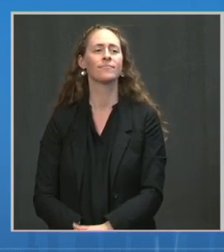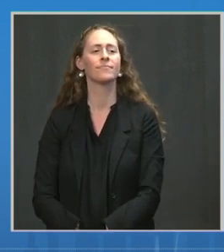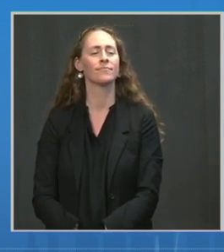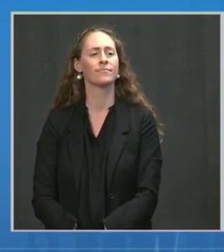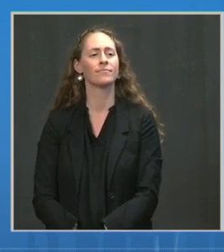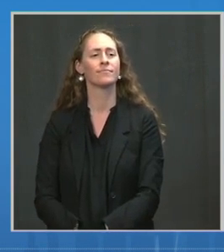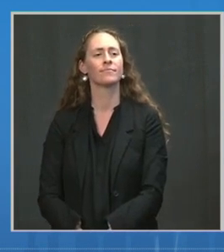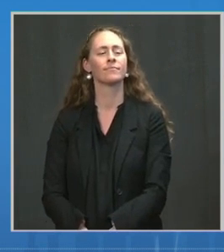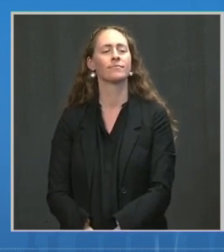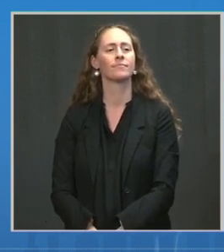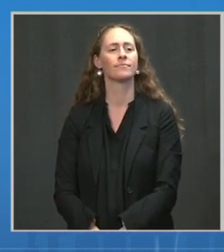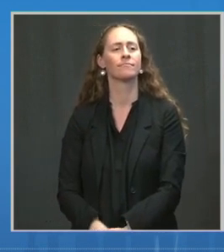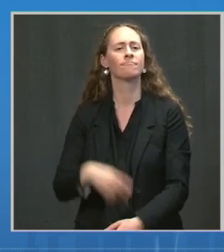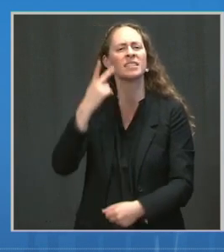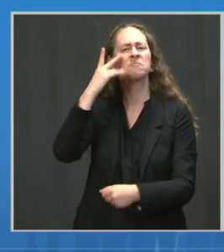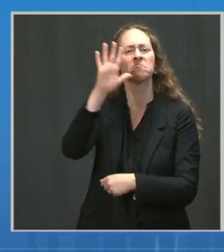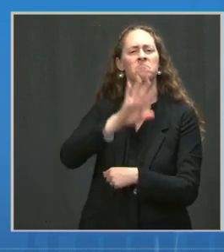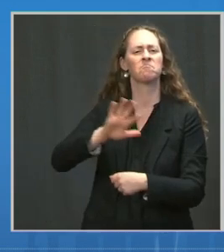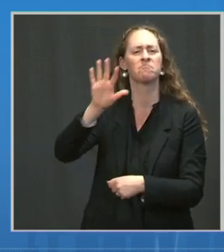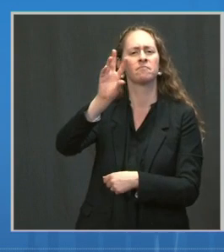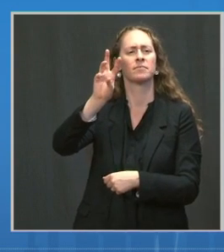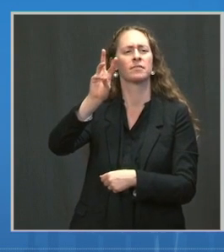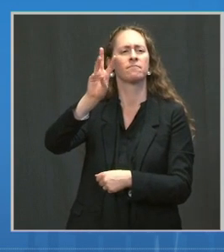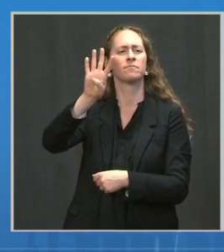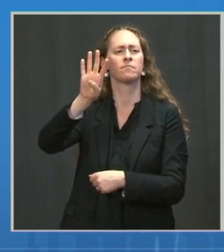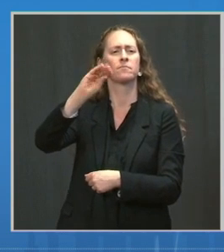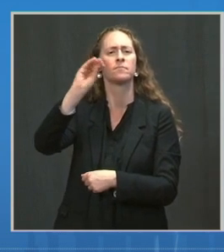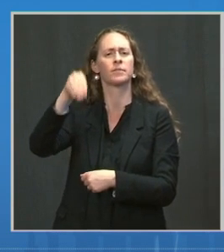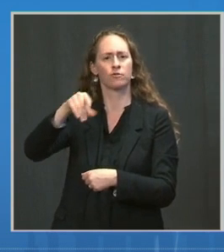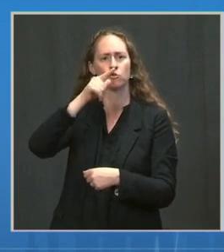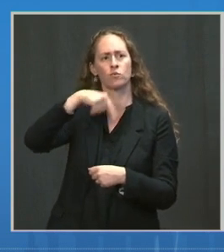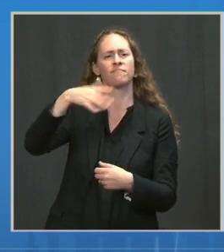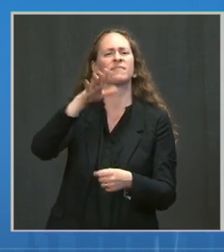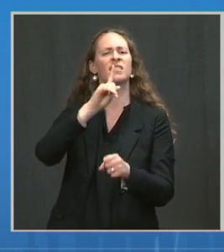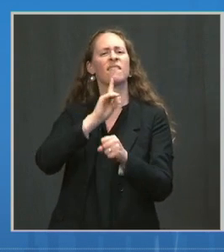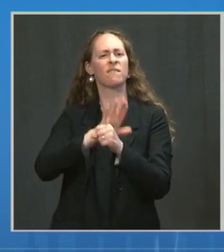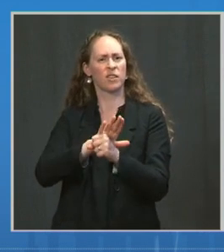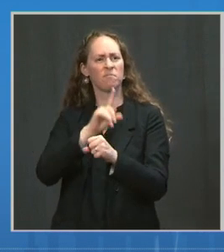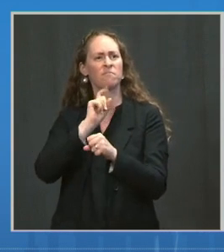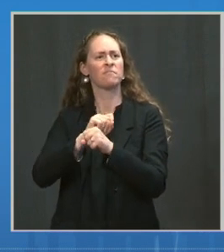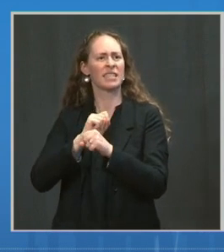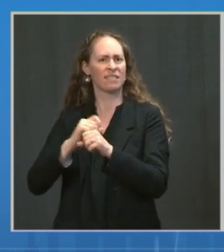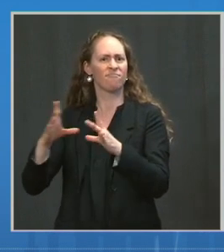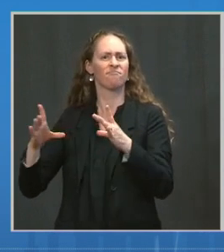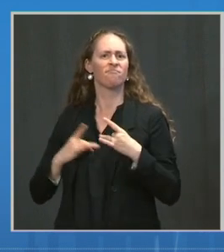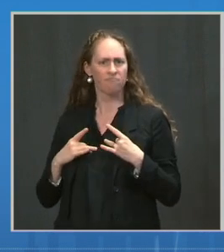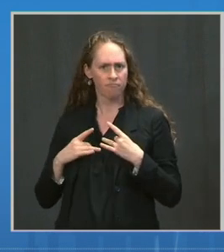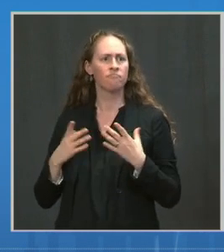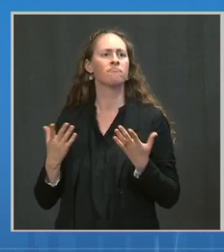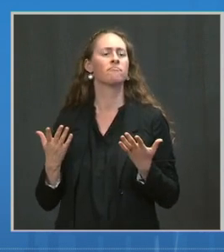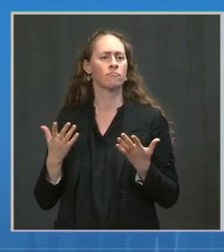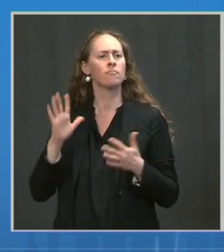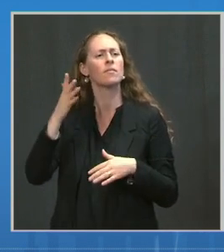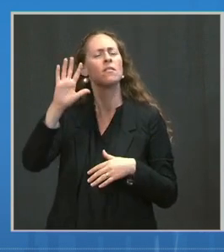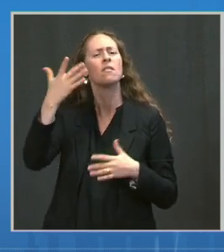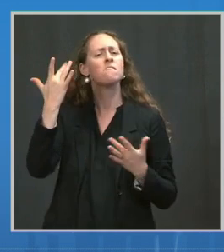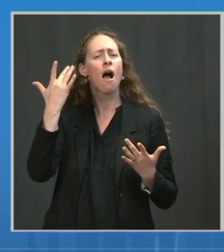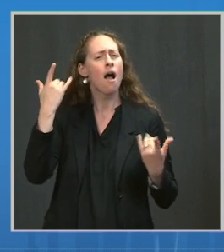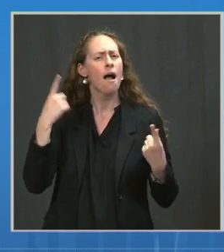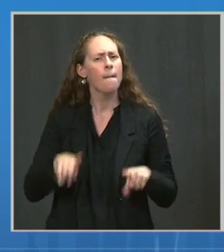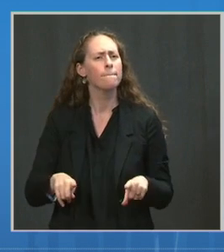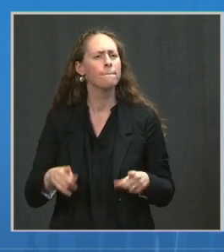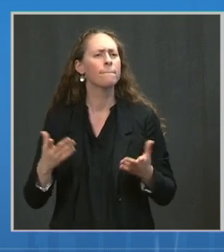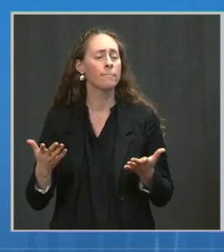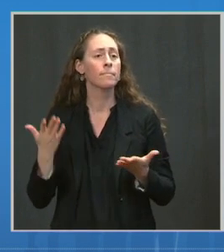64 percent for confirmed and symptomatic disease. This is likely due to the fact that Israel